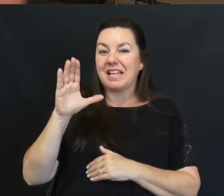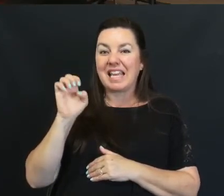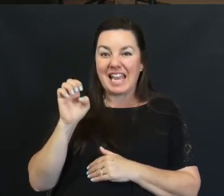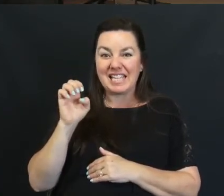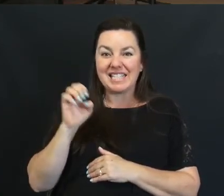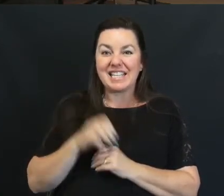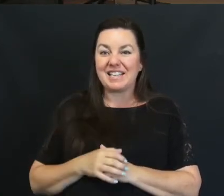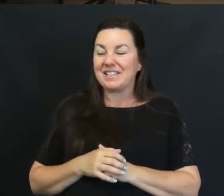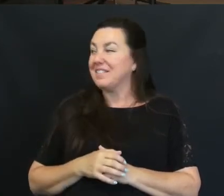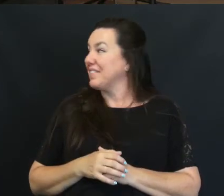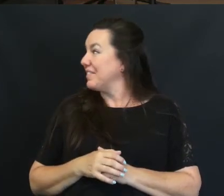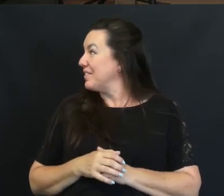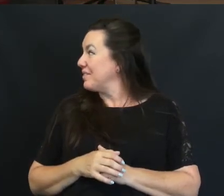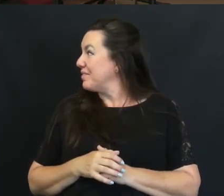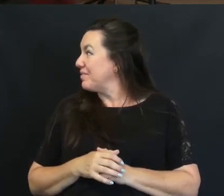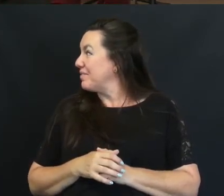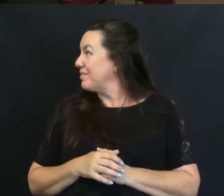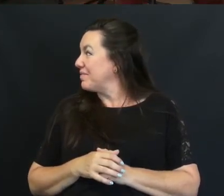Good